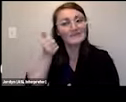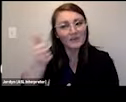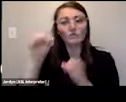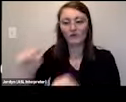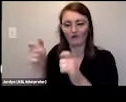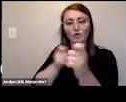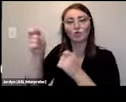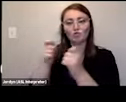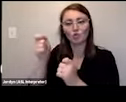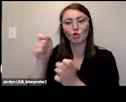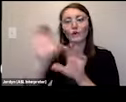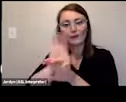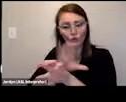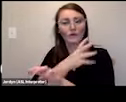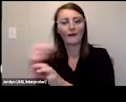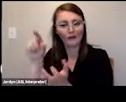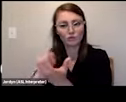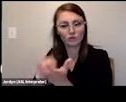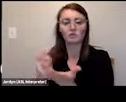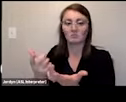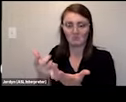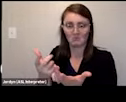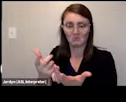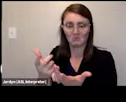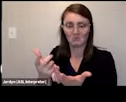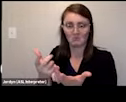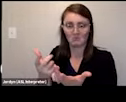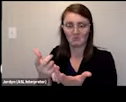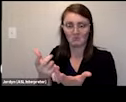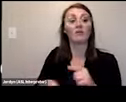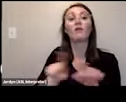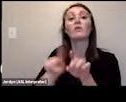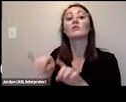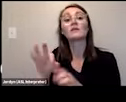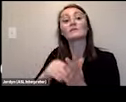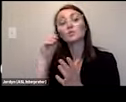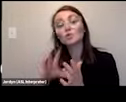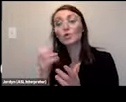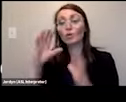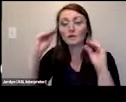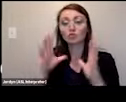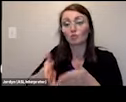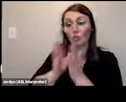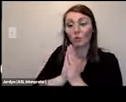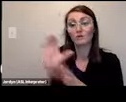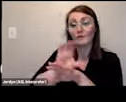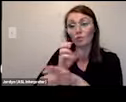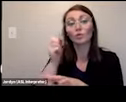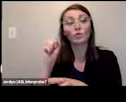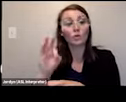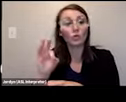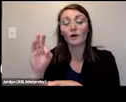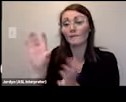also printing models that the students have requested or their teachers requested and students also use ira it's a video